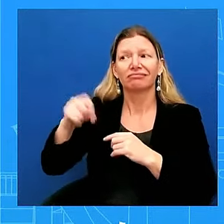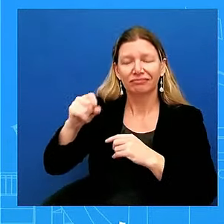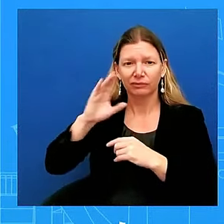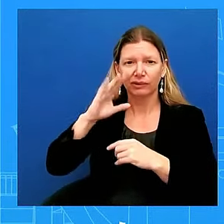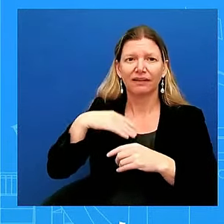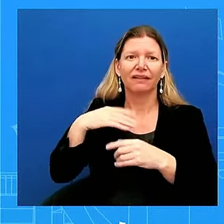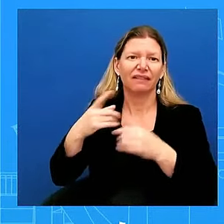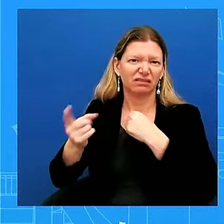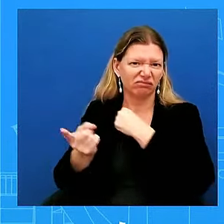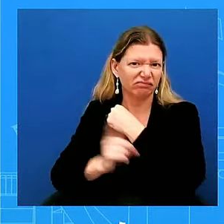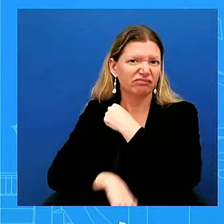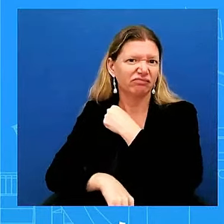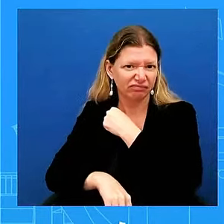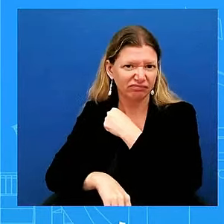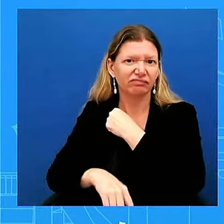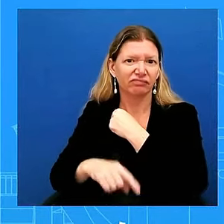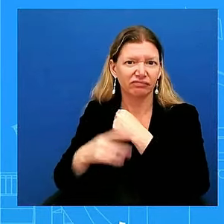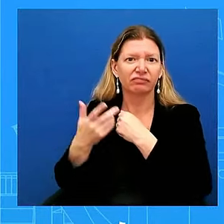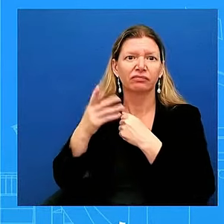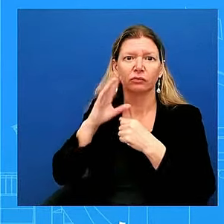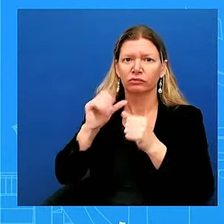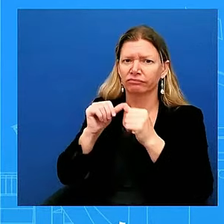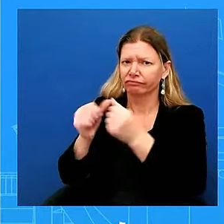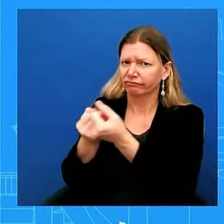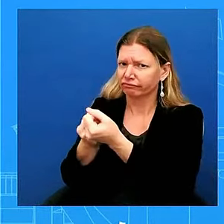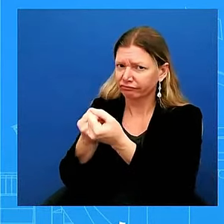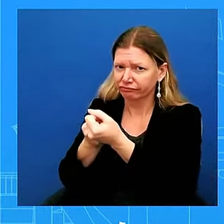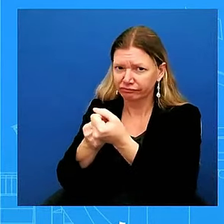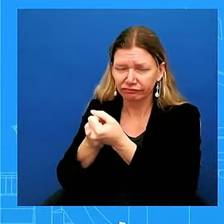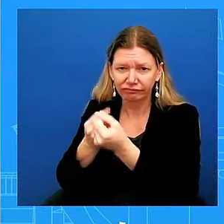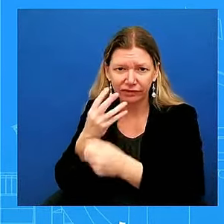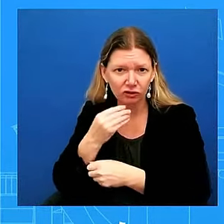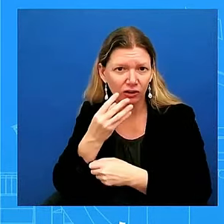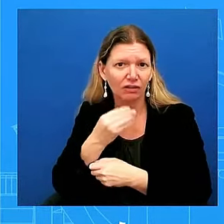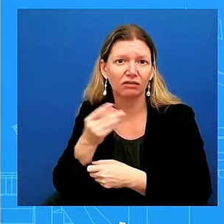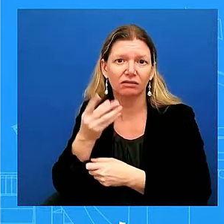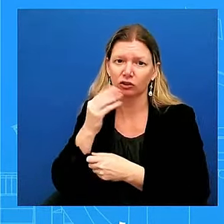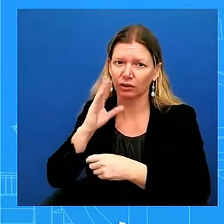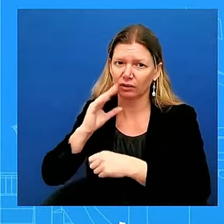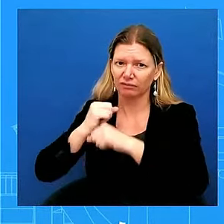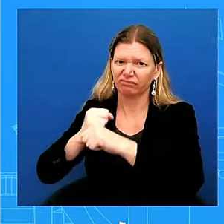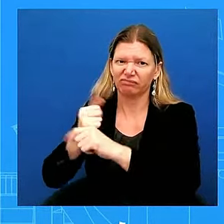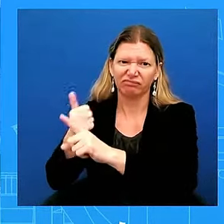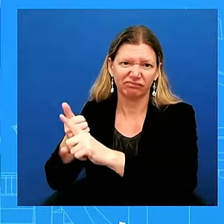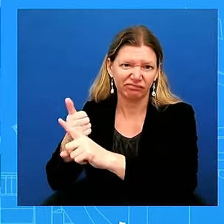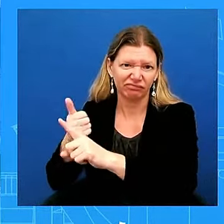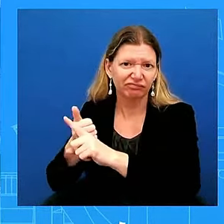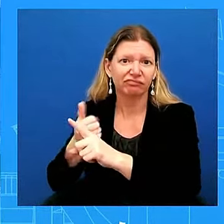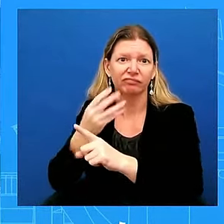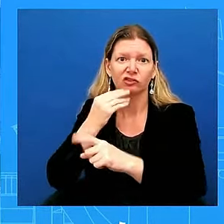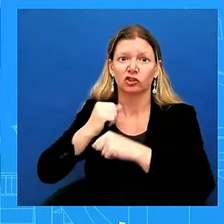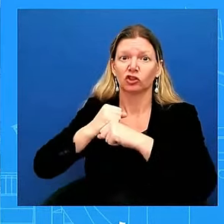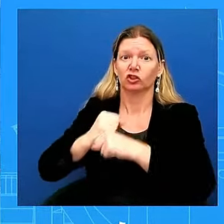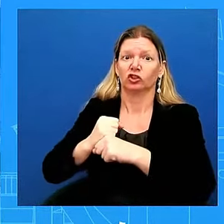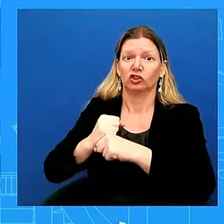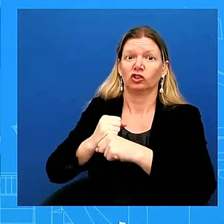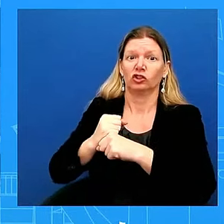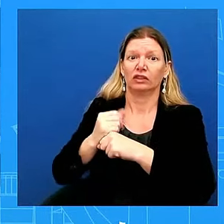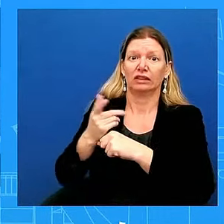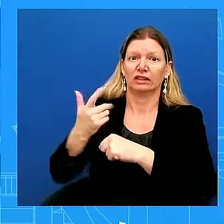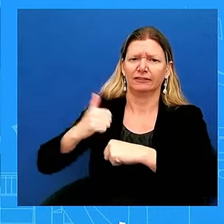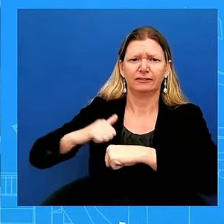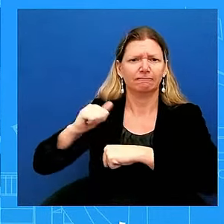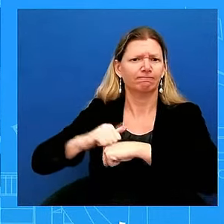security, that continues to be ironclad. I don't have anything else to share beyond that. Okay. Thank you. Just turning back to the strike for a minute,